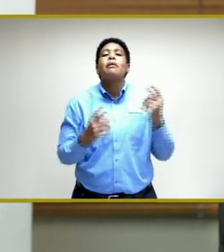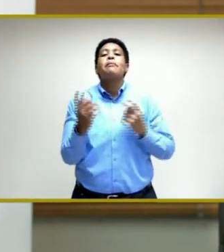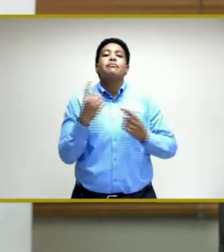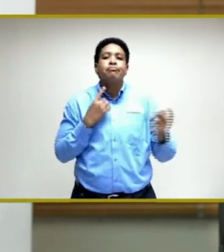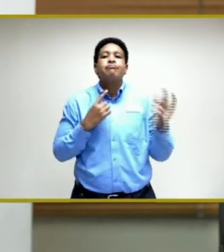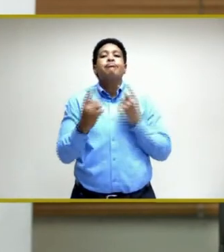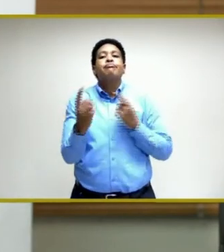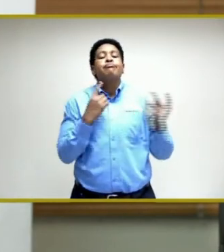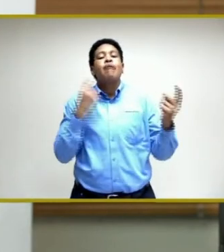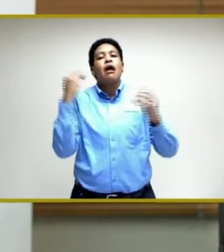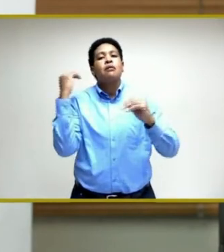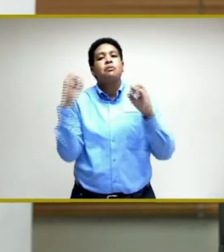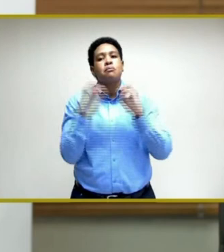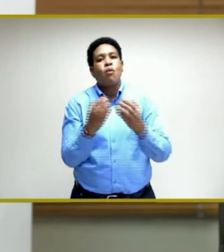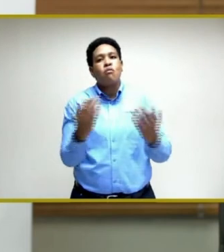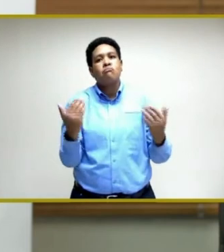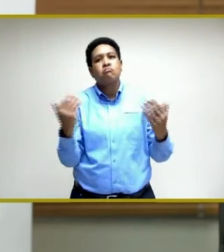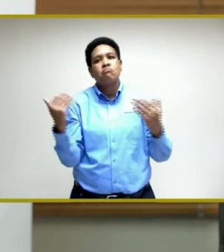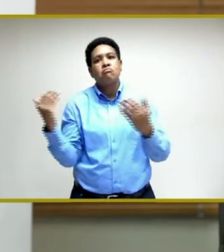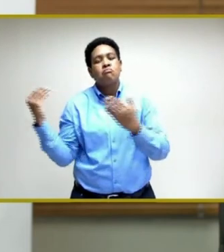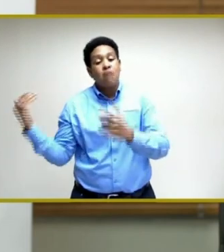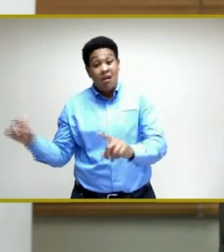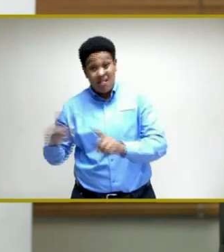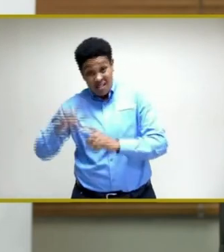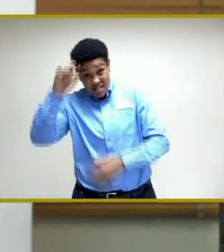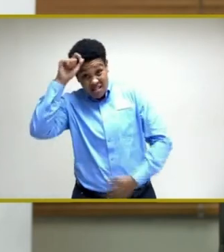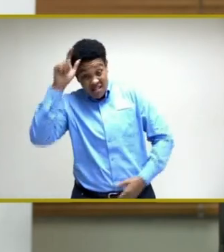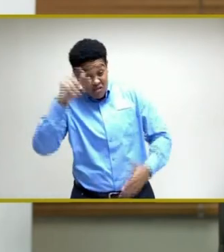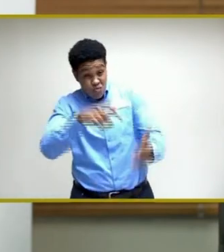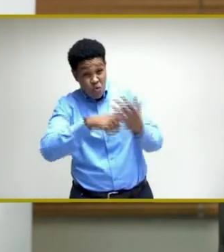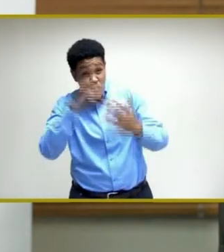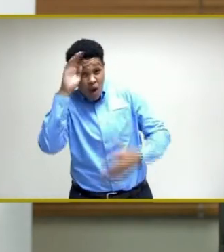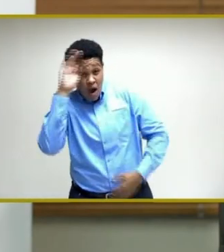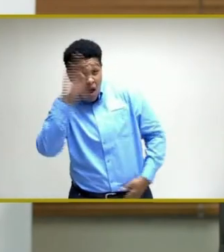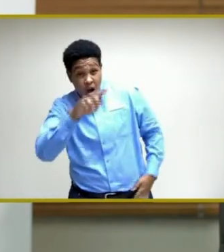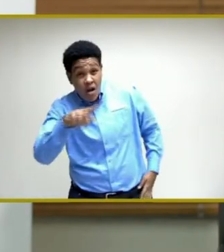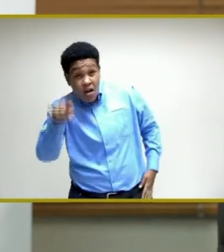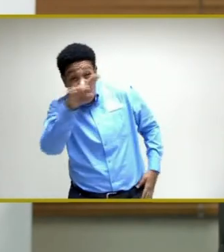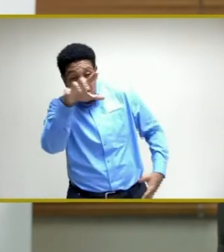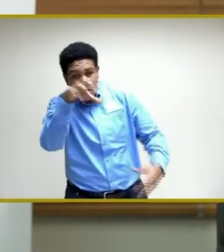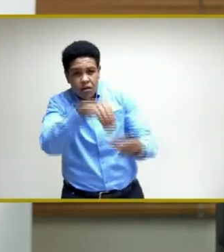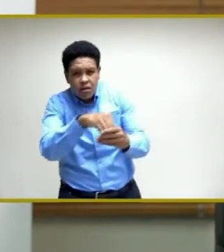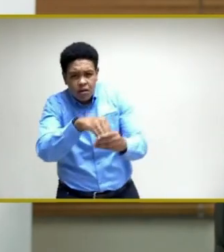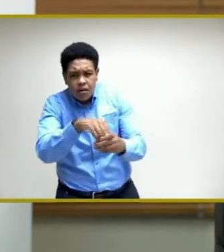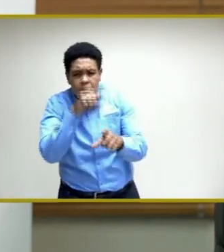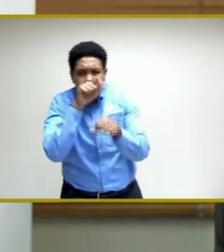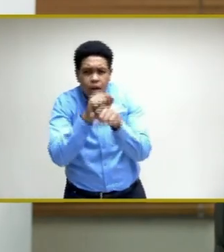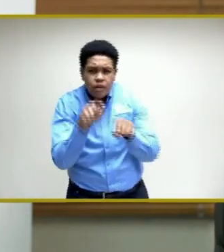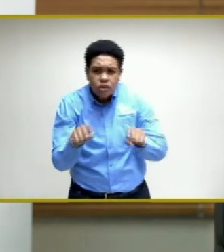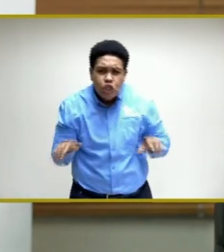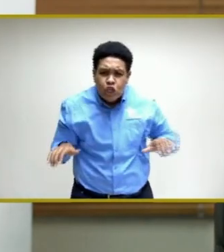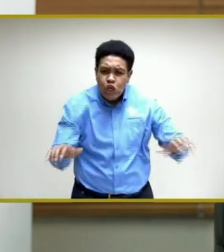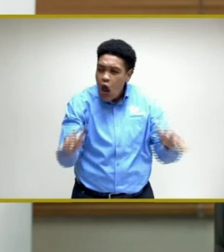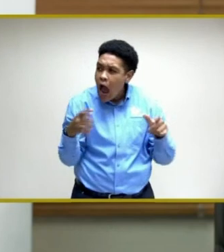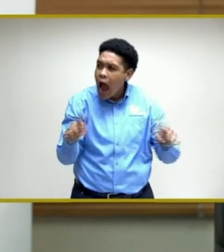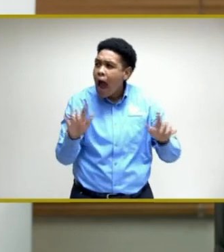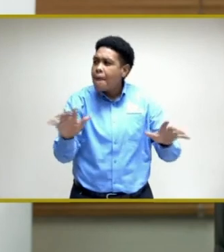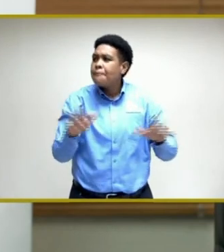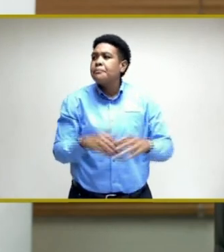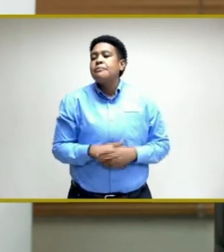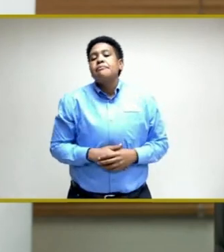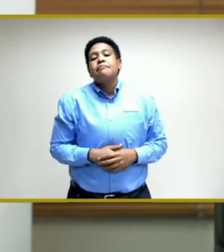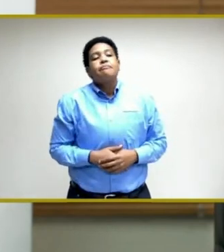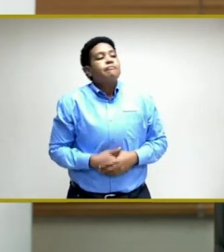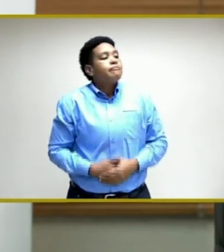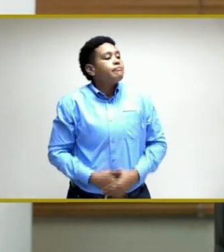take up. And it does require all of us to play our part in getting this done. As I